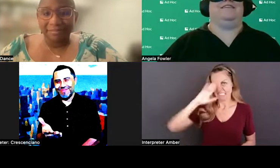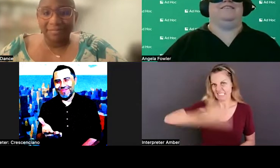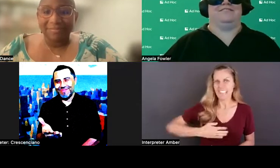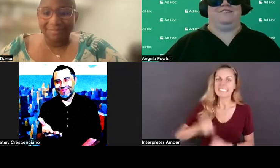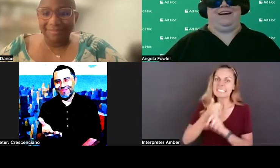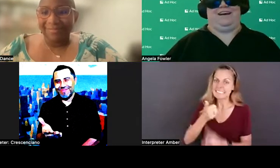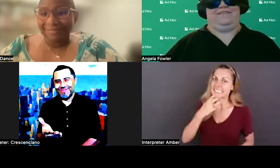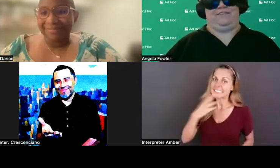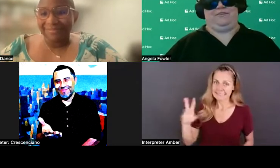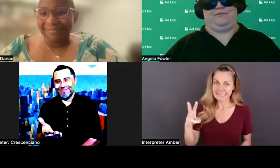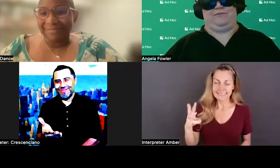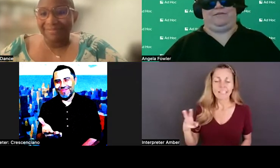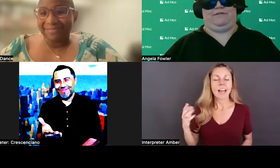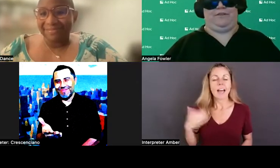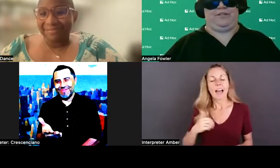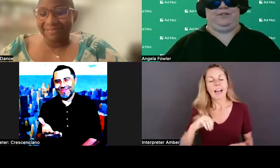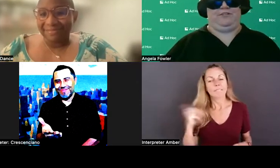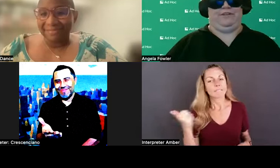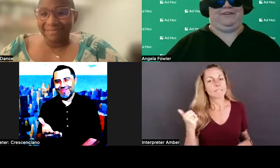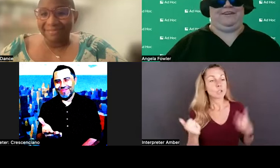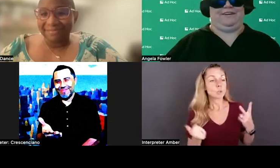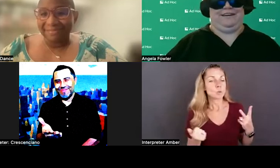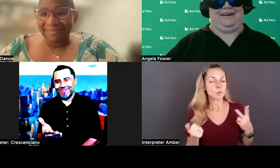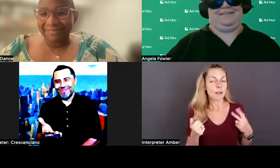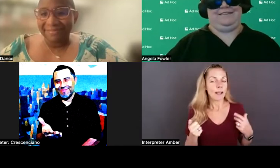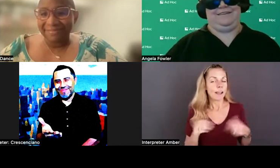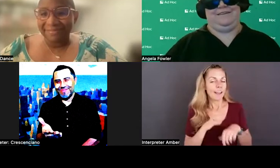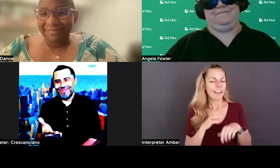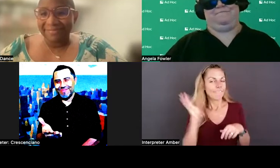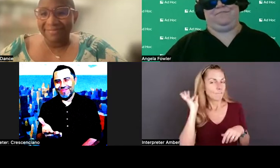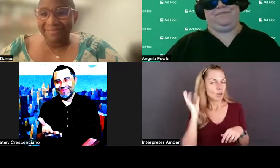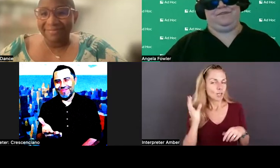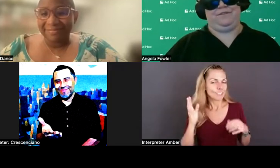and I also have two furry children, a dog and a cat.